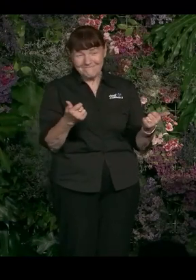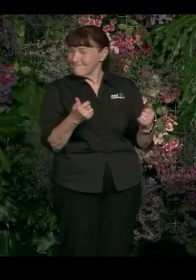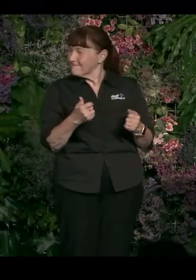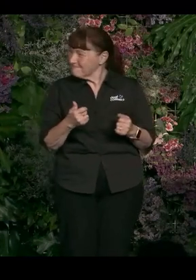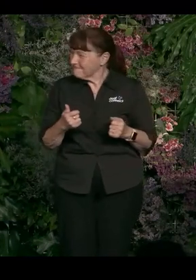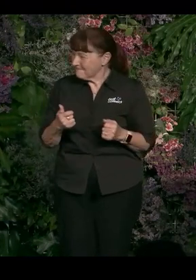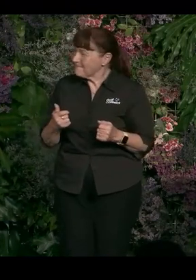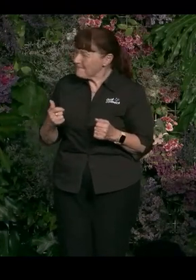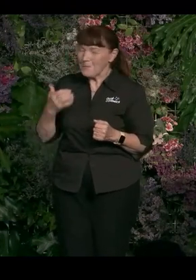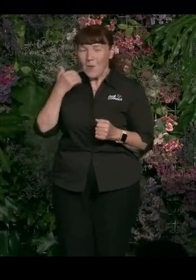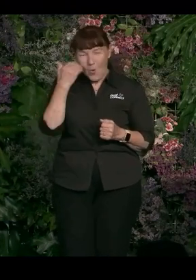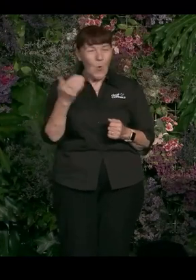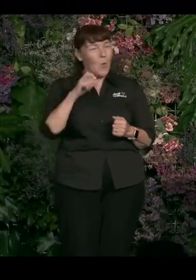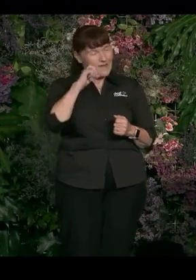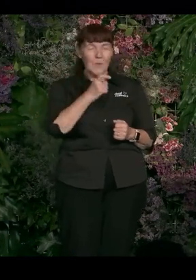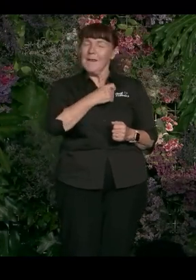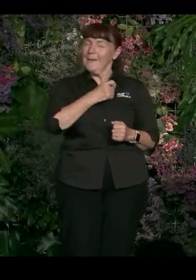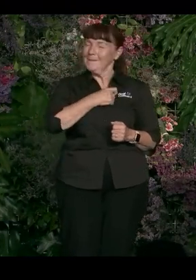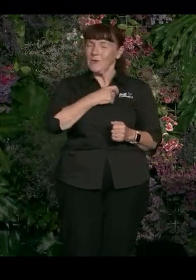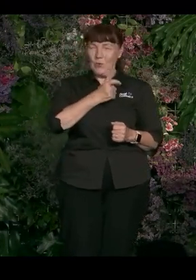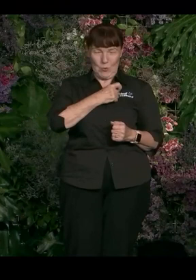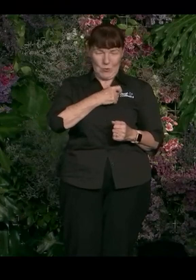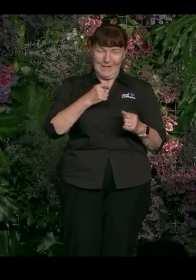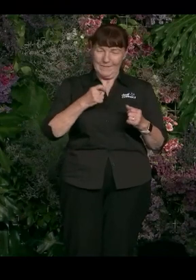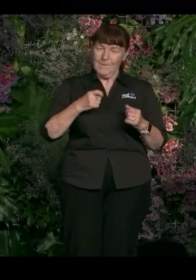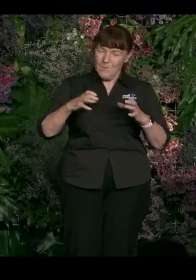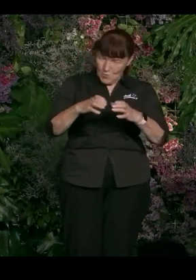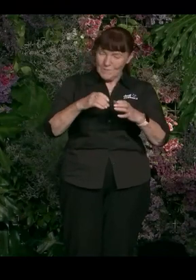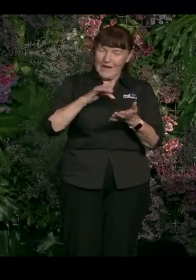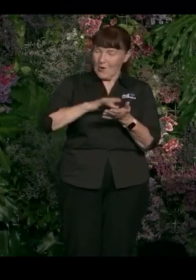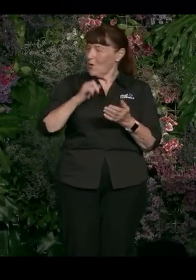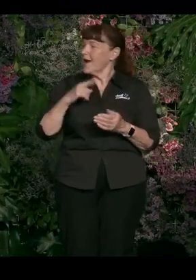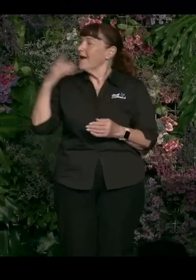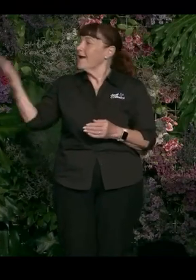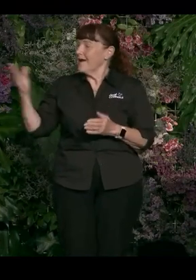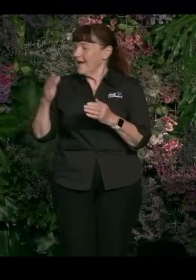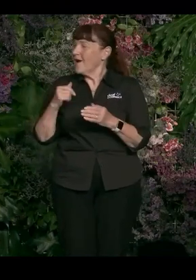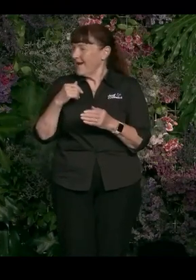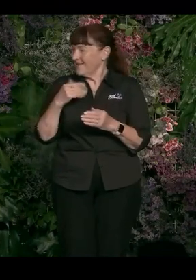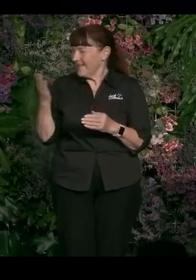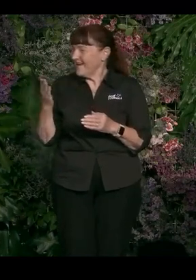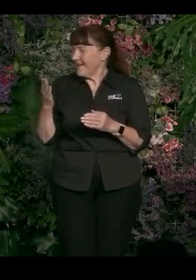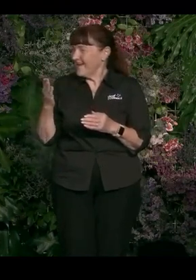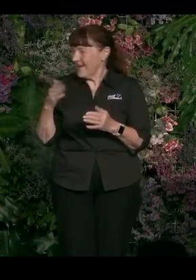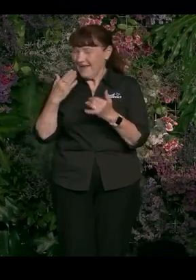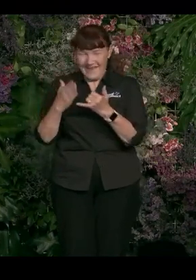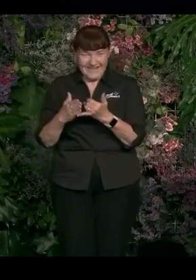Equality is and always will be union business at our core. Right on brand. Thank you, Michelle. Well done.